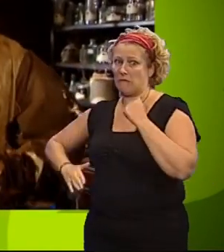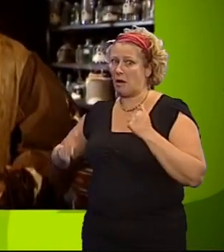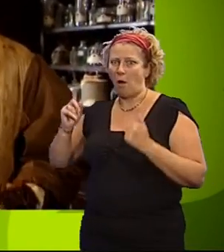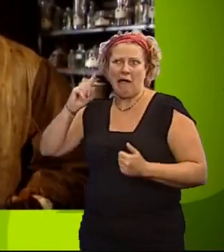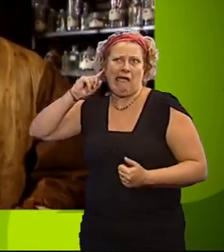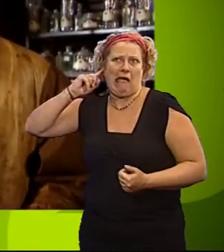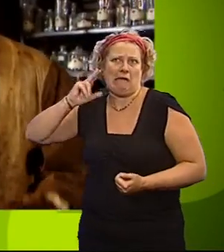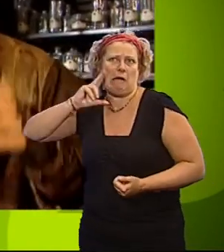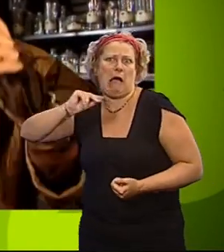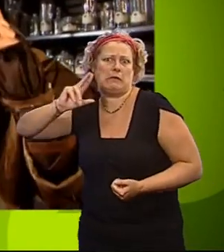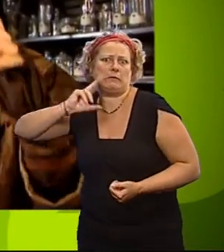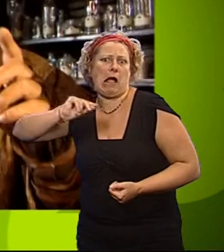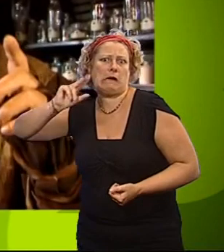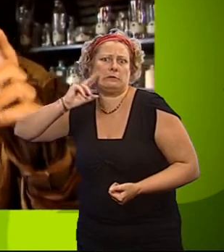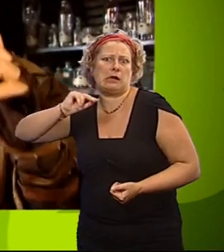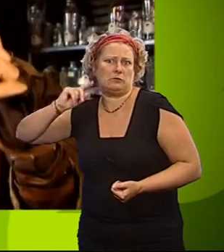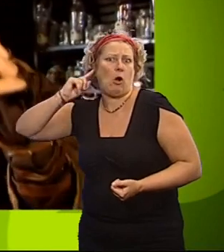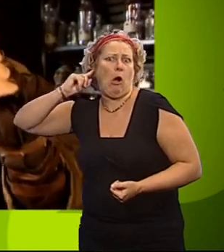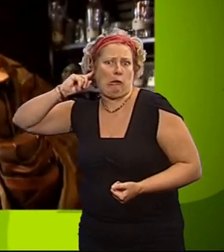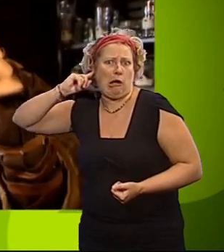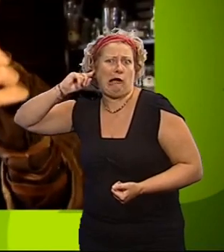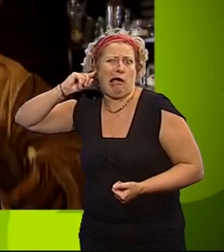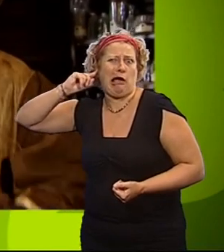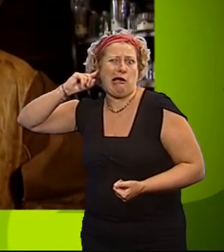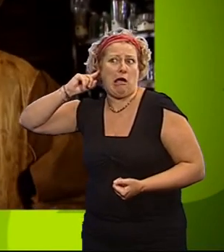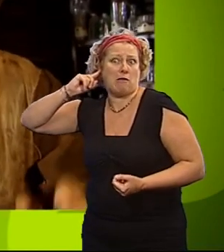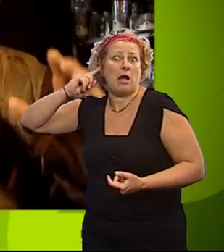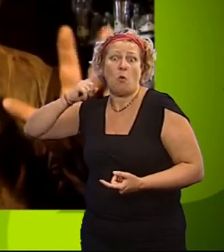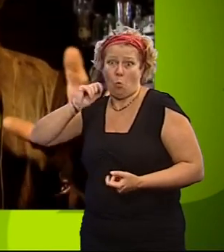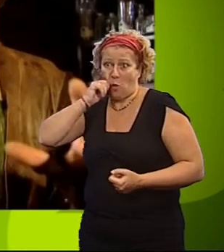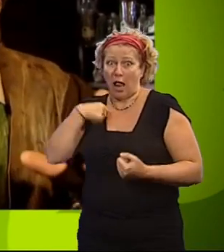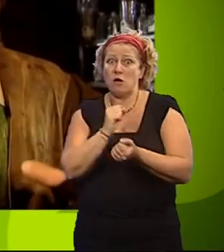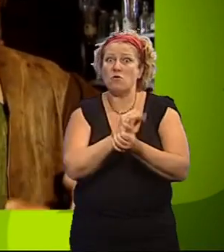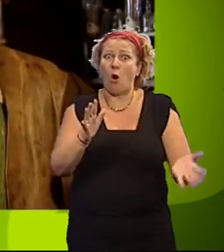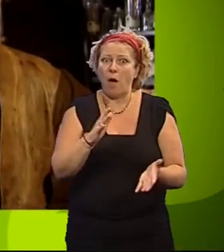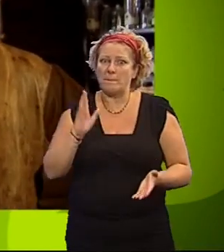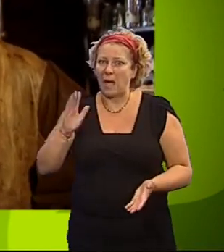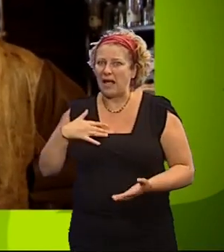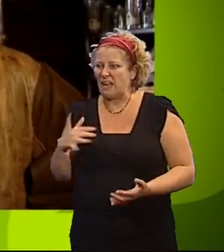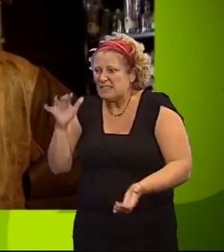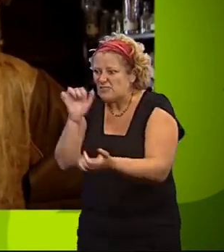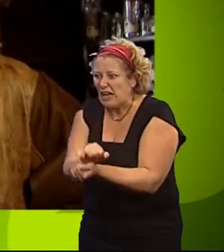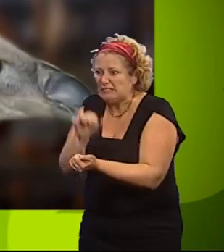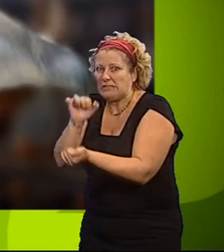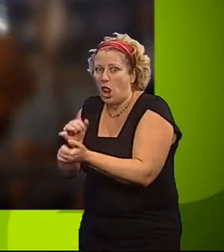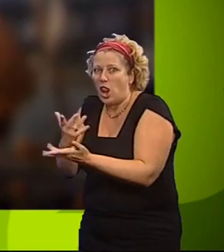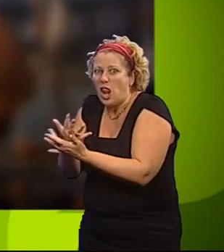She's promised to let me go, but only if I help her trap as many unfortunates as possible in the tower.